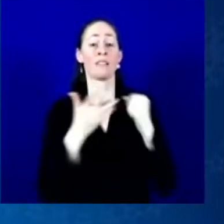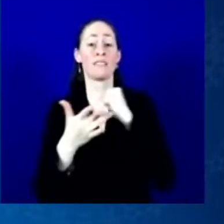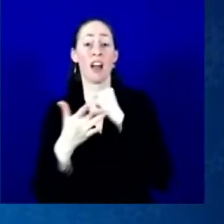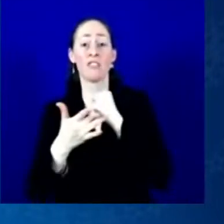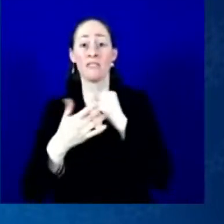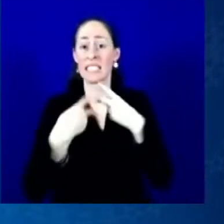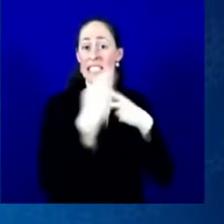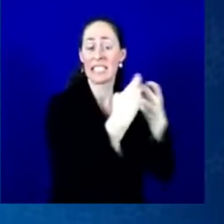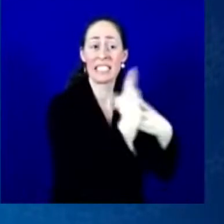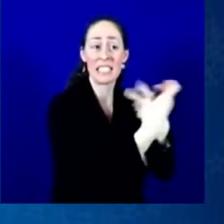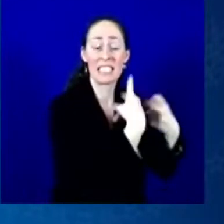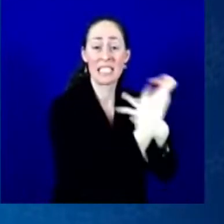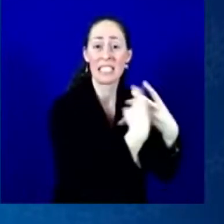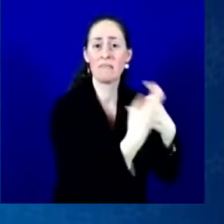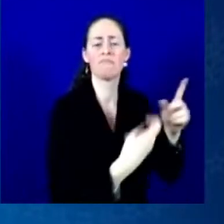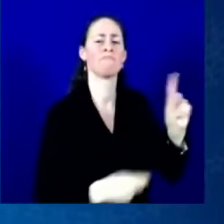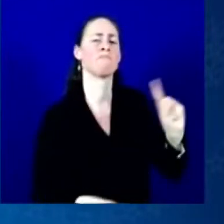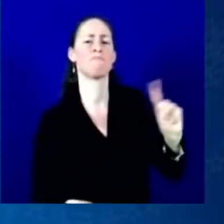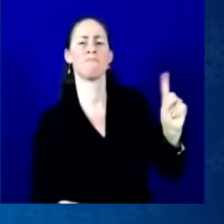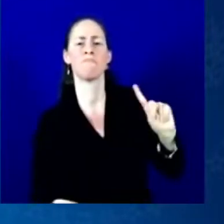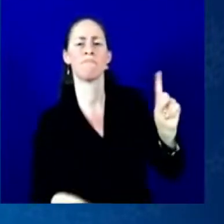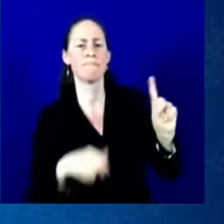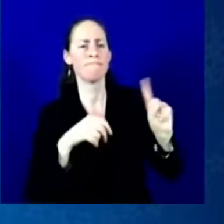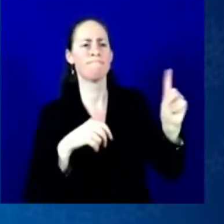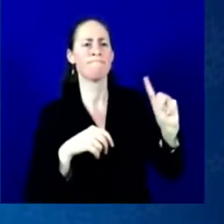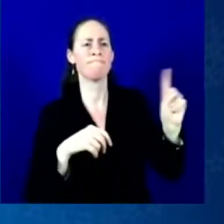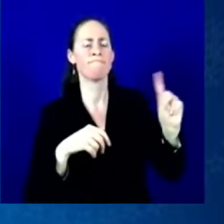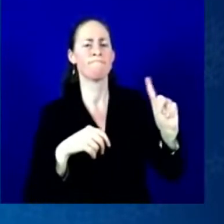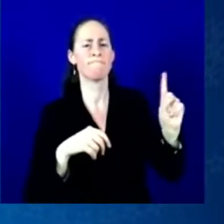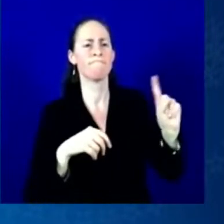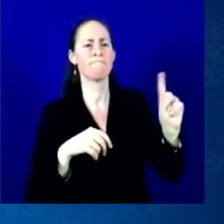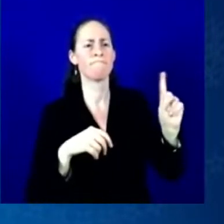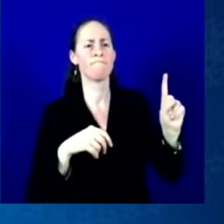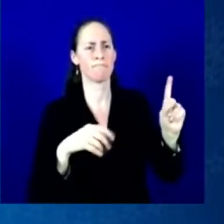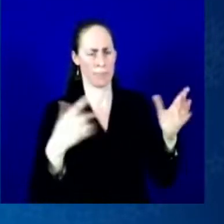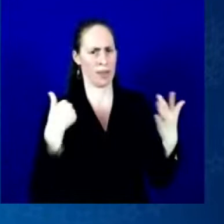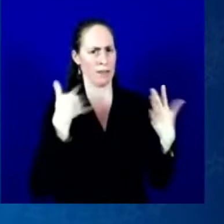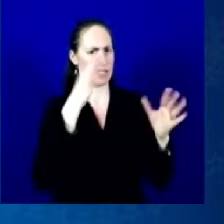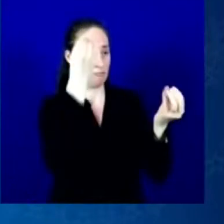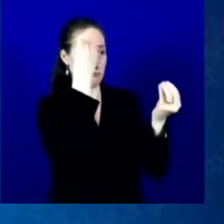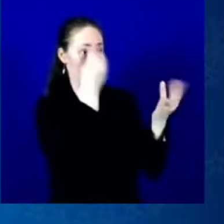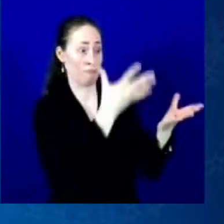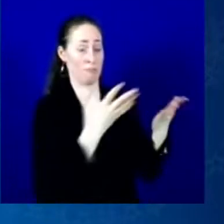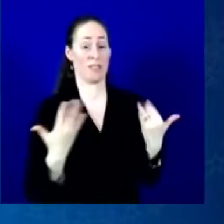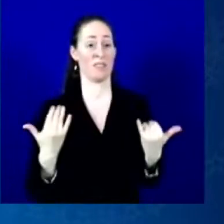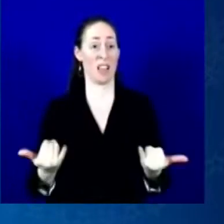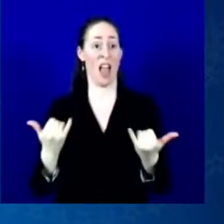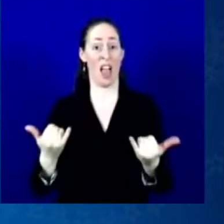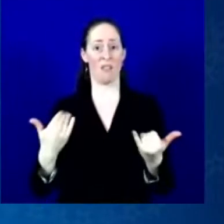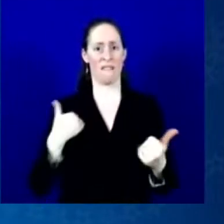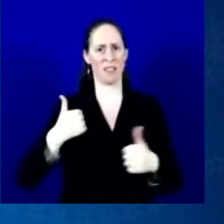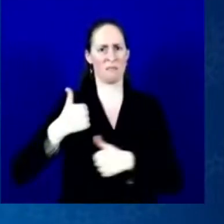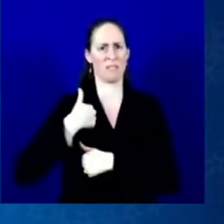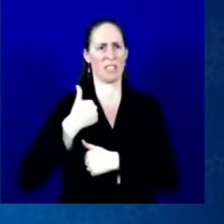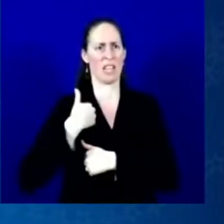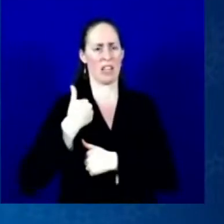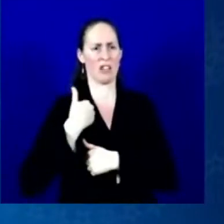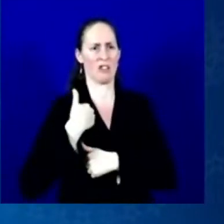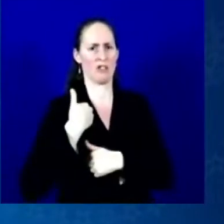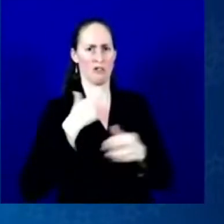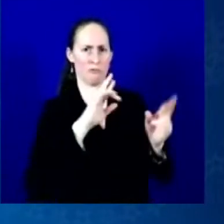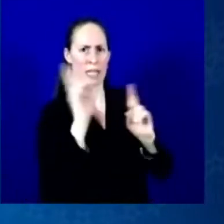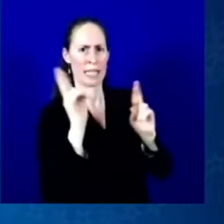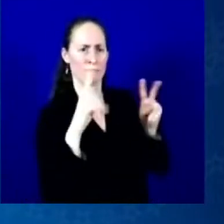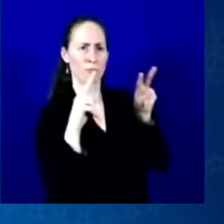President Xi that we'll maintain a strong military presence in the Indo-Pacific, just as we do with NATO and Europe, not to start a